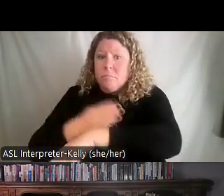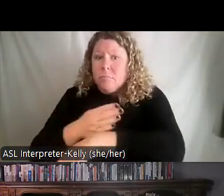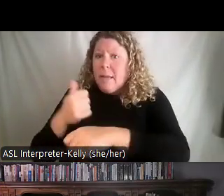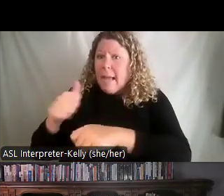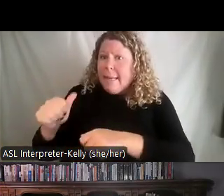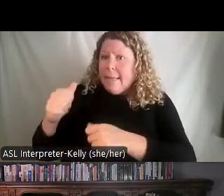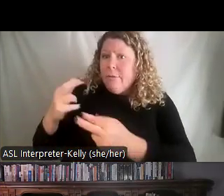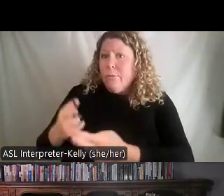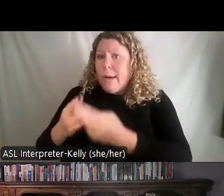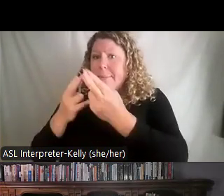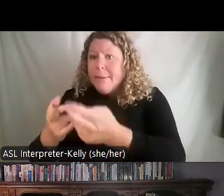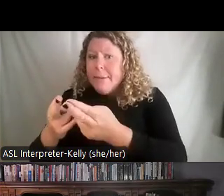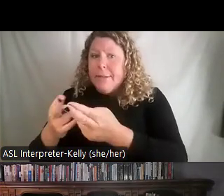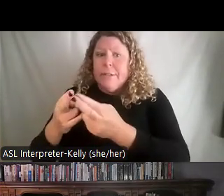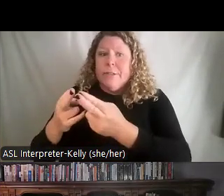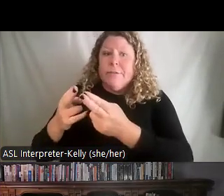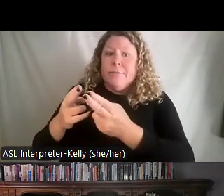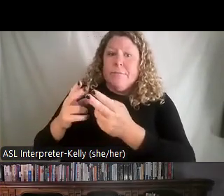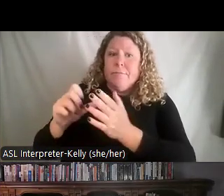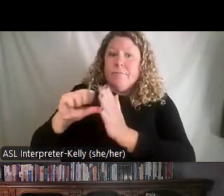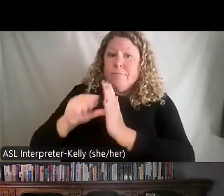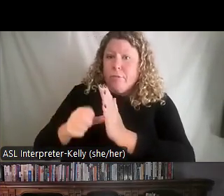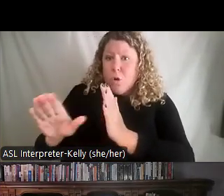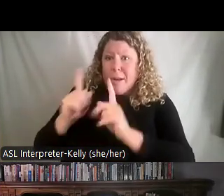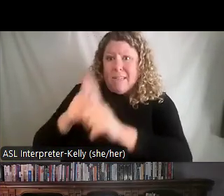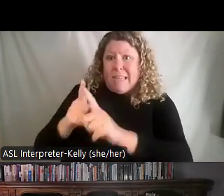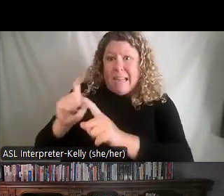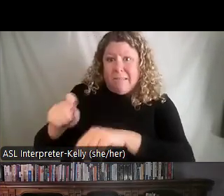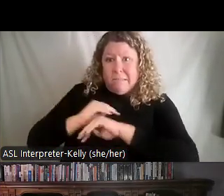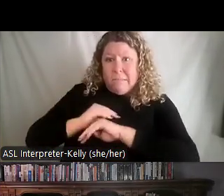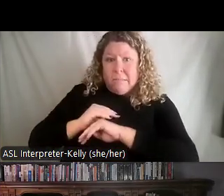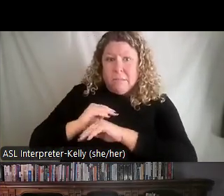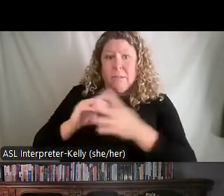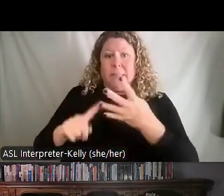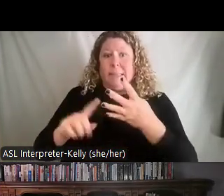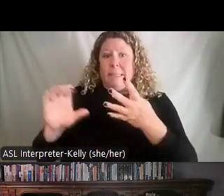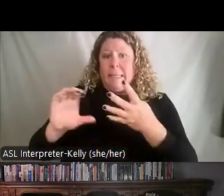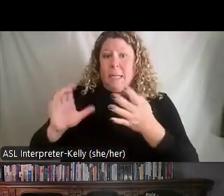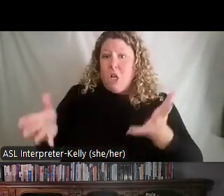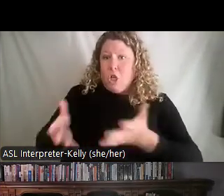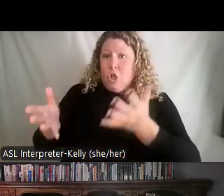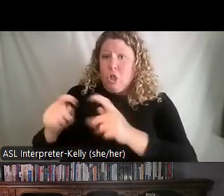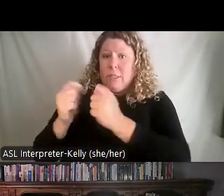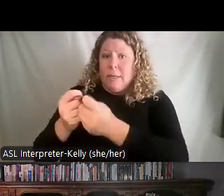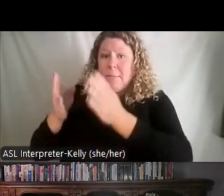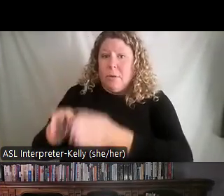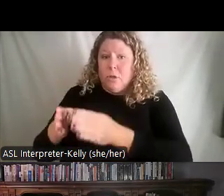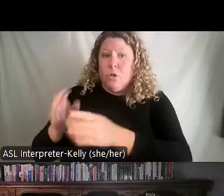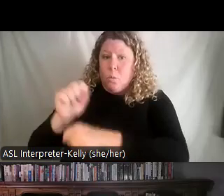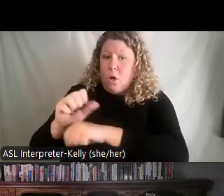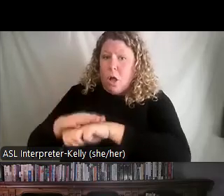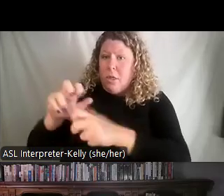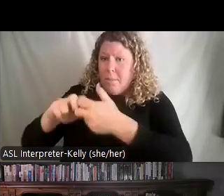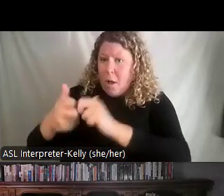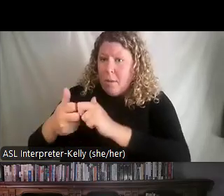and emphasize that objectives must be met? Do you C, encourage the team member to work on the problem and to be supportive of their